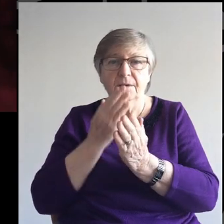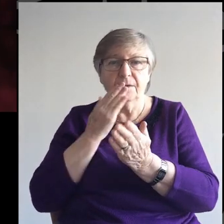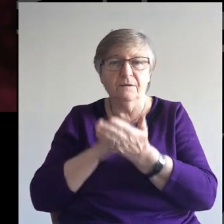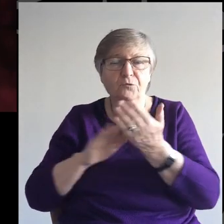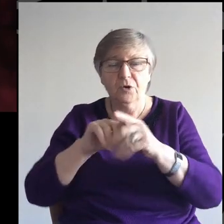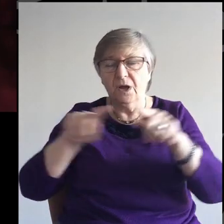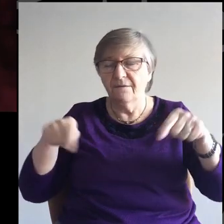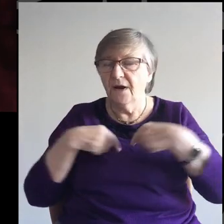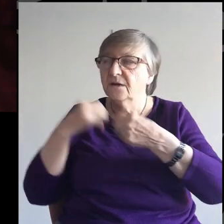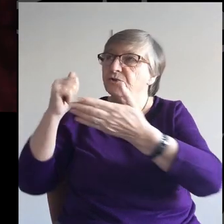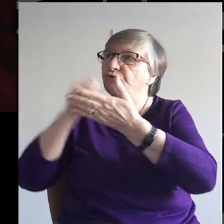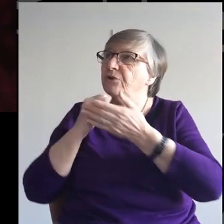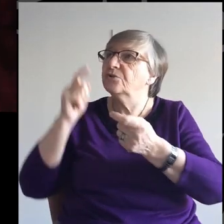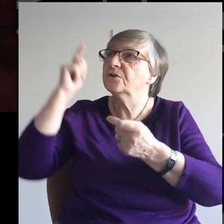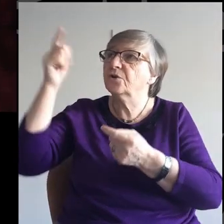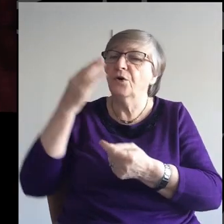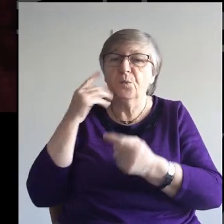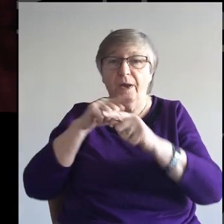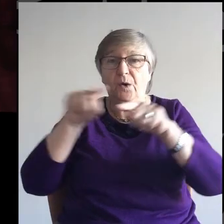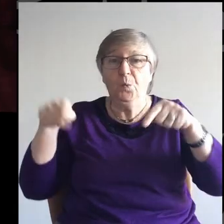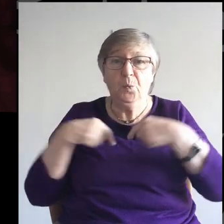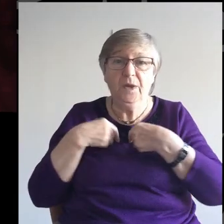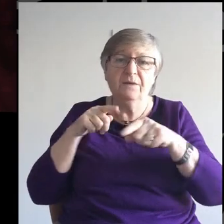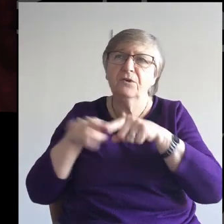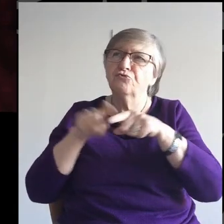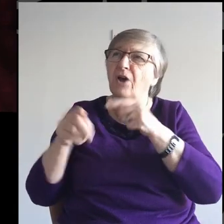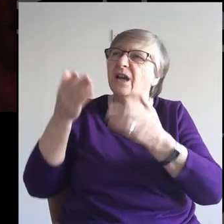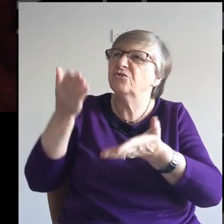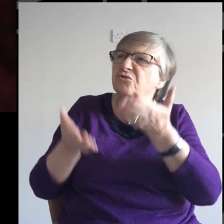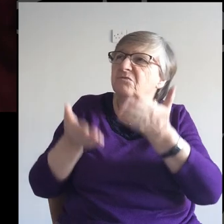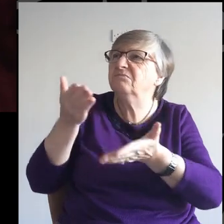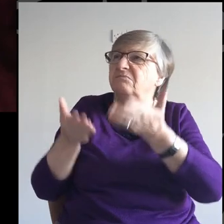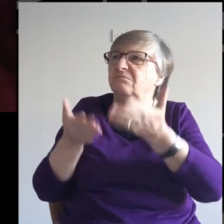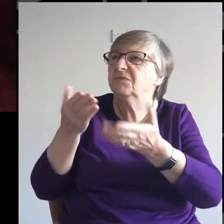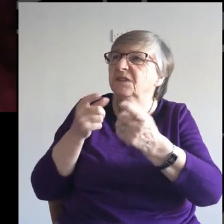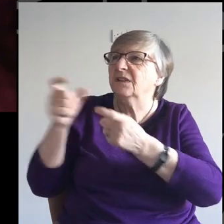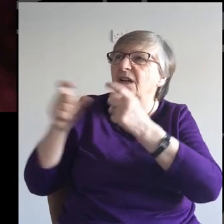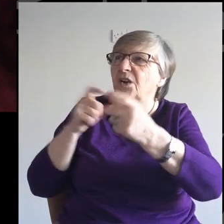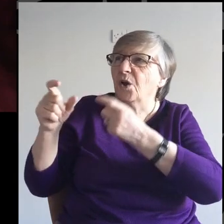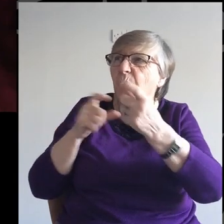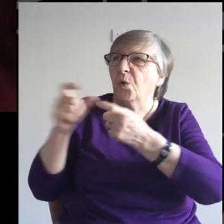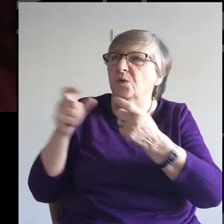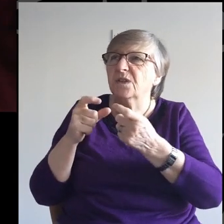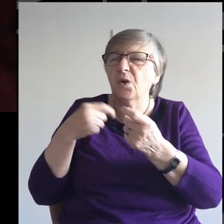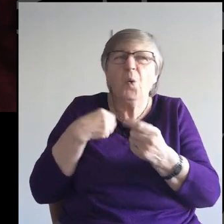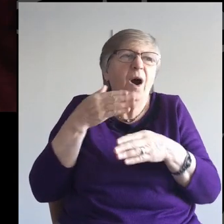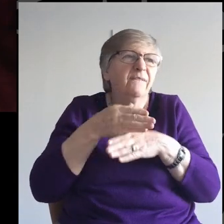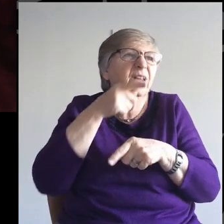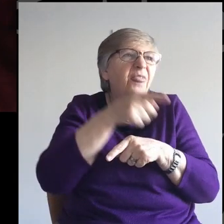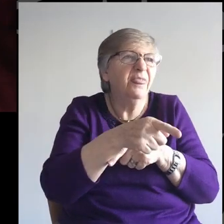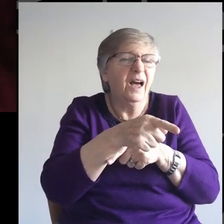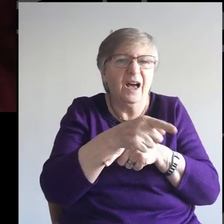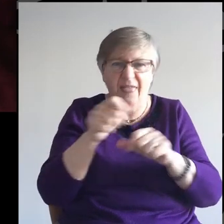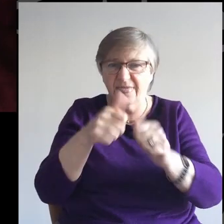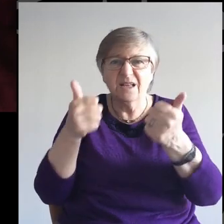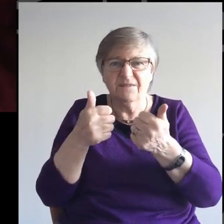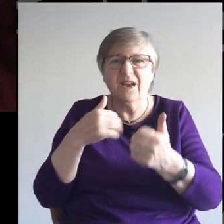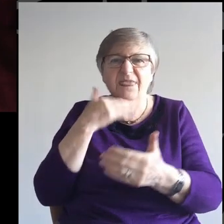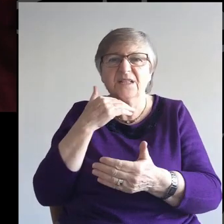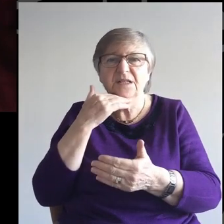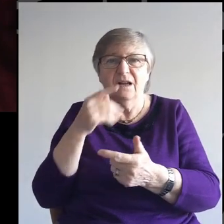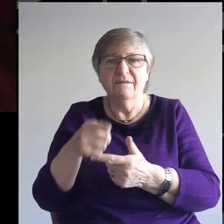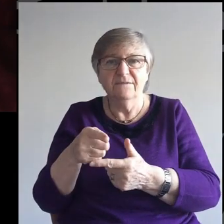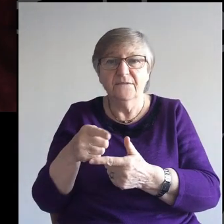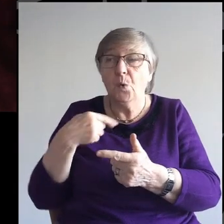Forgive us, gracious God, all the times we have tried to barter, all the times we have thought about negotiating and thought, well, I've done this now, I don't have to do that.